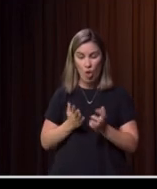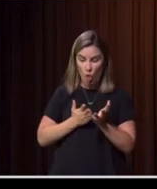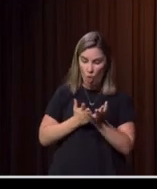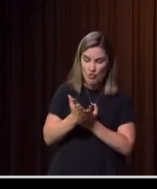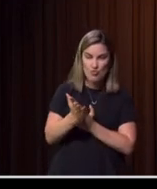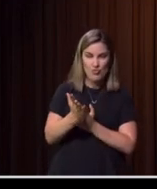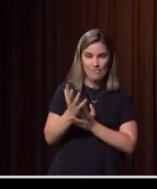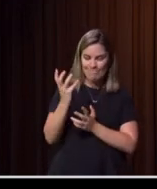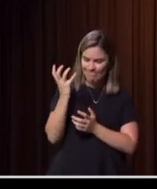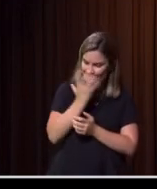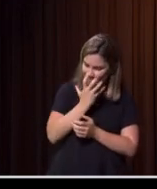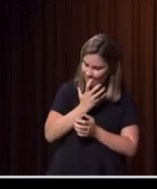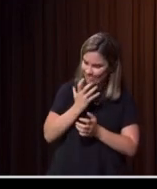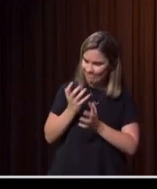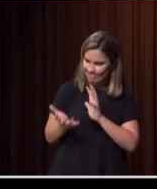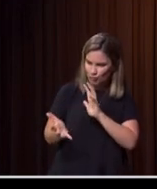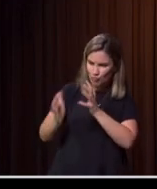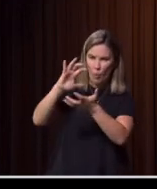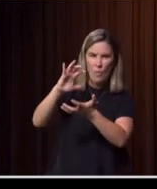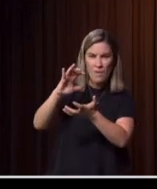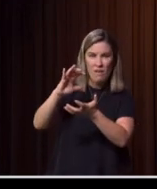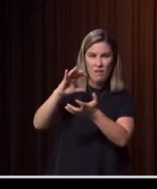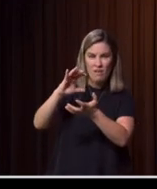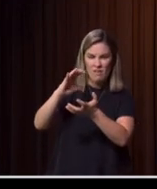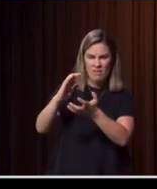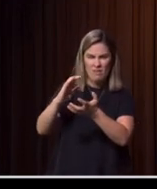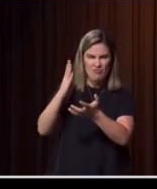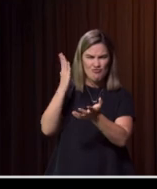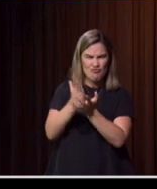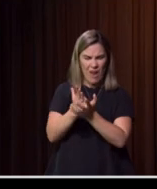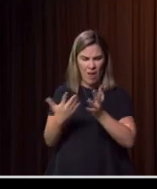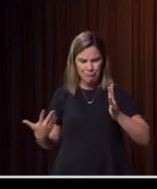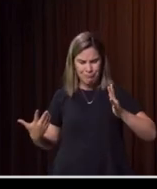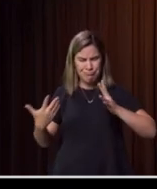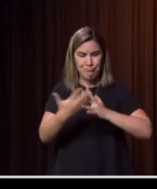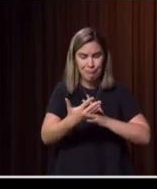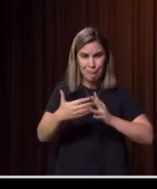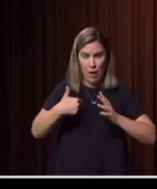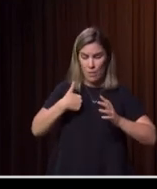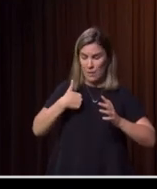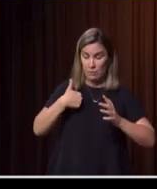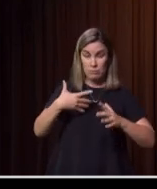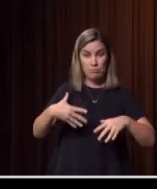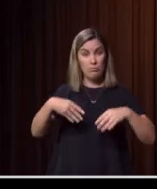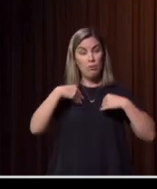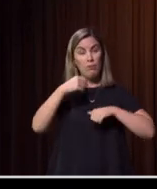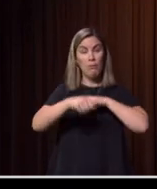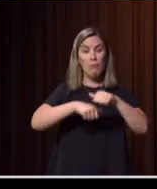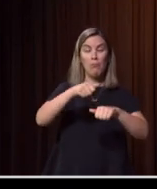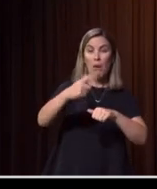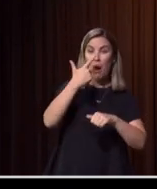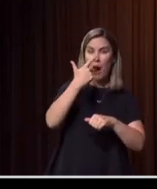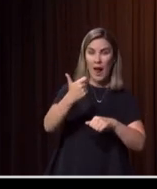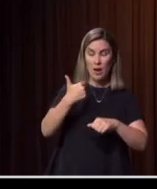tragedy and the dislocation to so much of what we do, that we take for granted. Our inability to travel, our inability